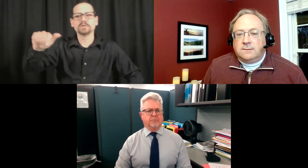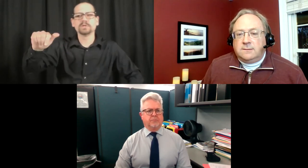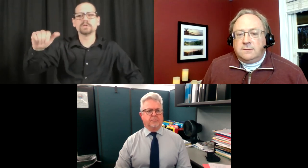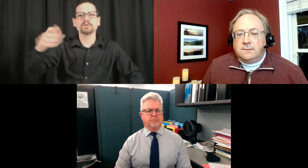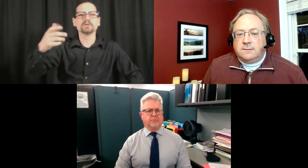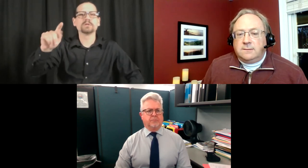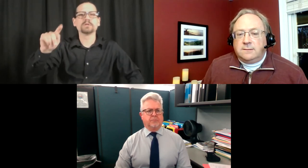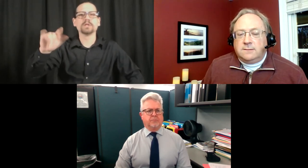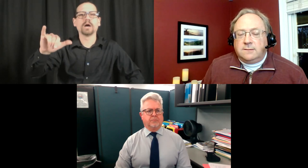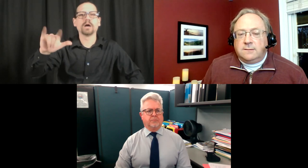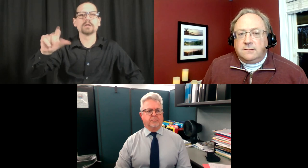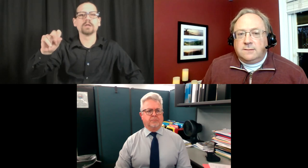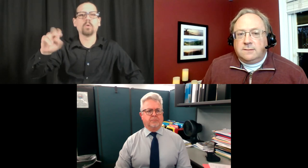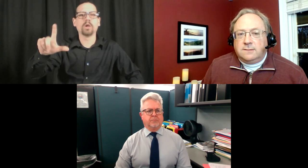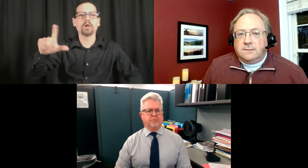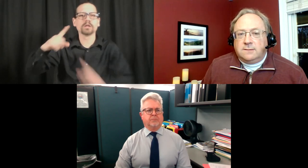so so so